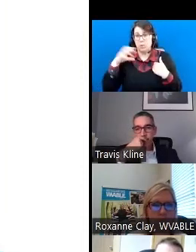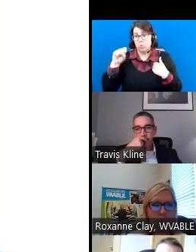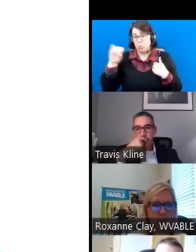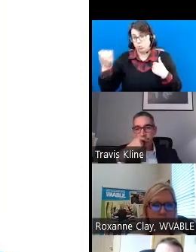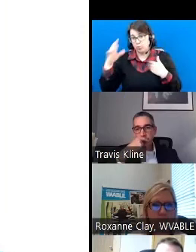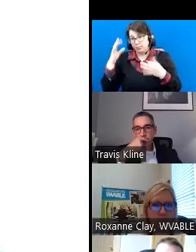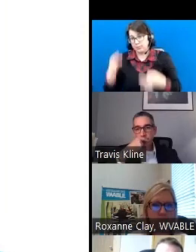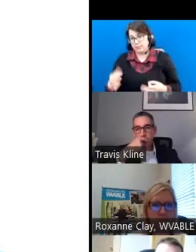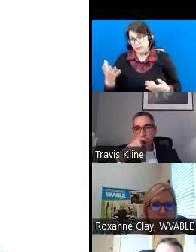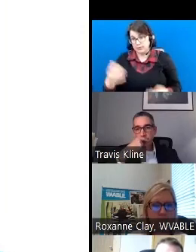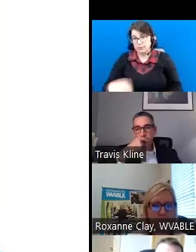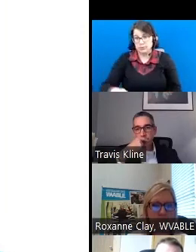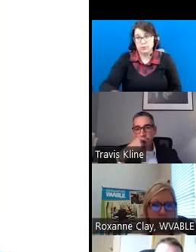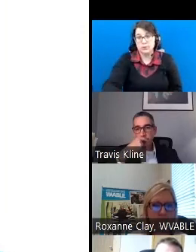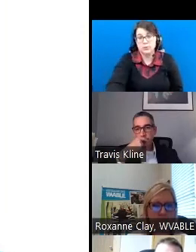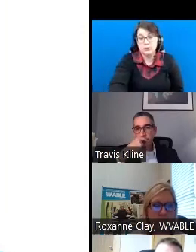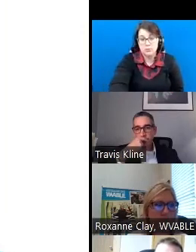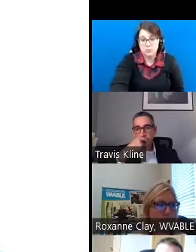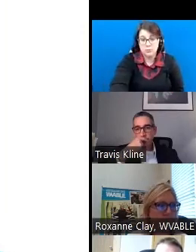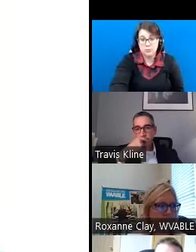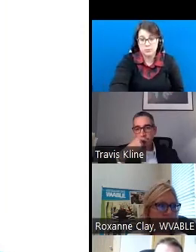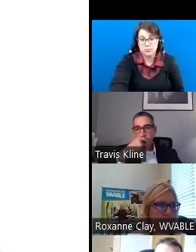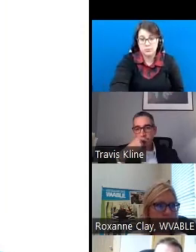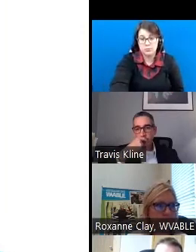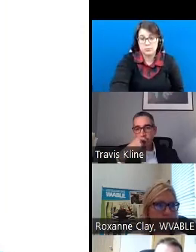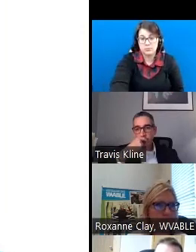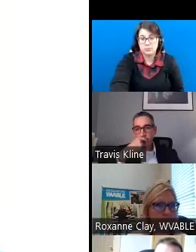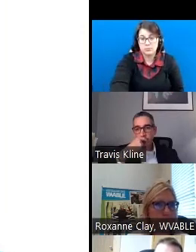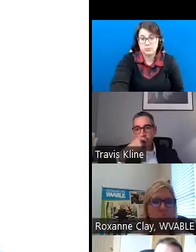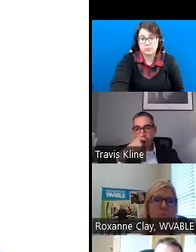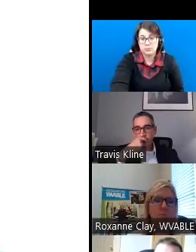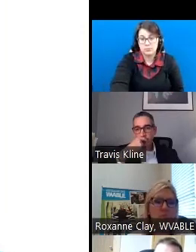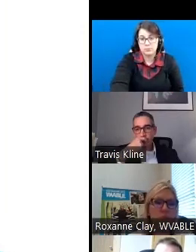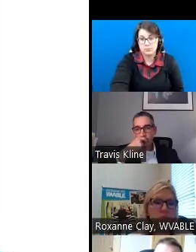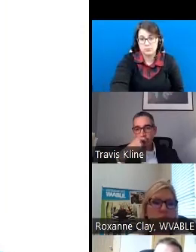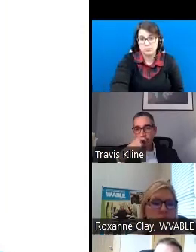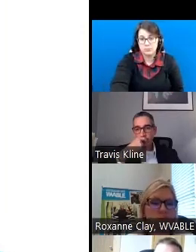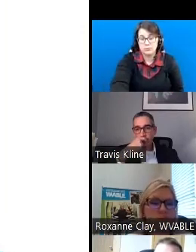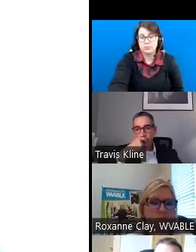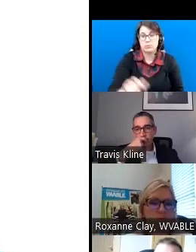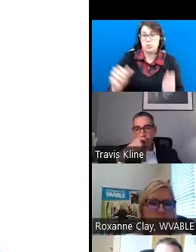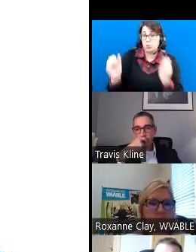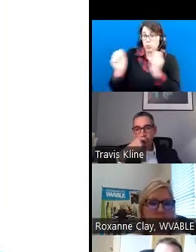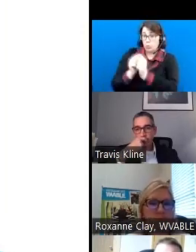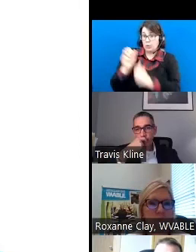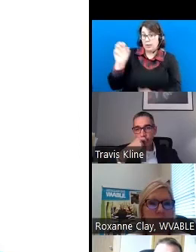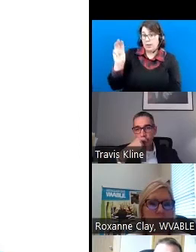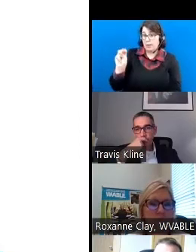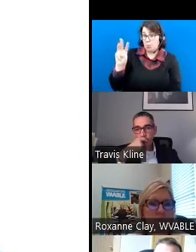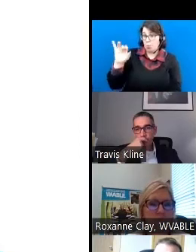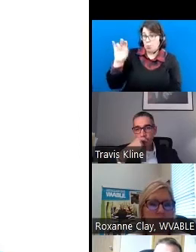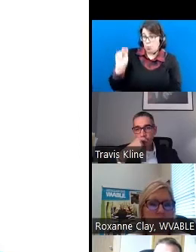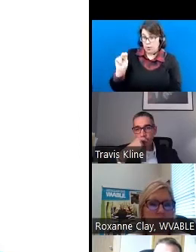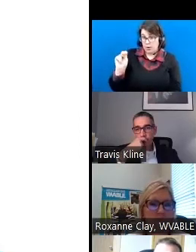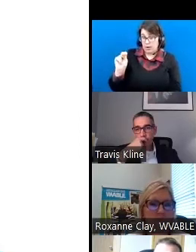make that determination. So, and with MWIN, you purchase Medicaid